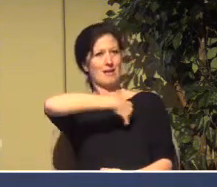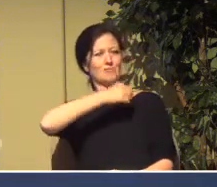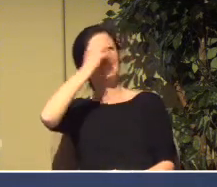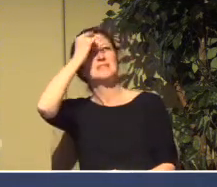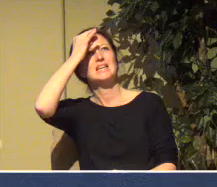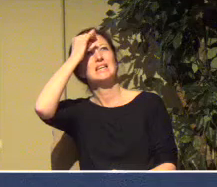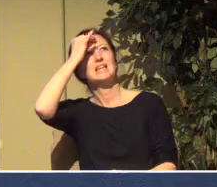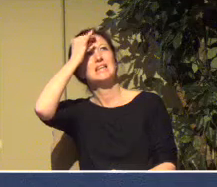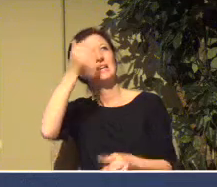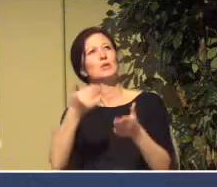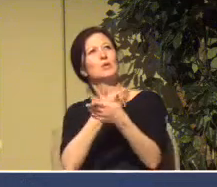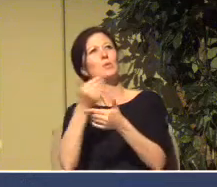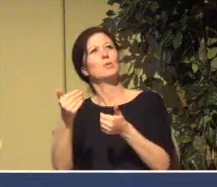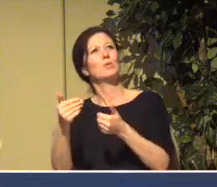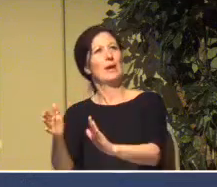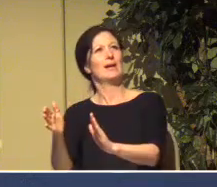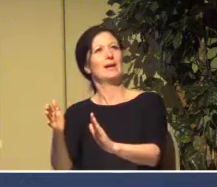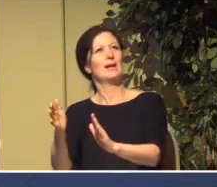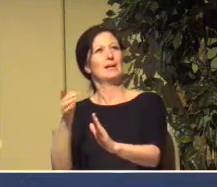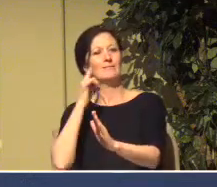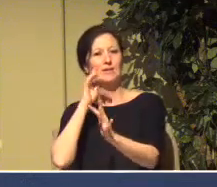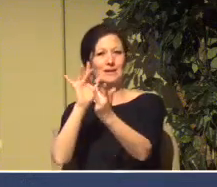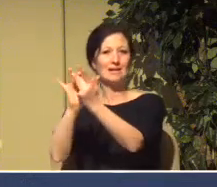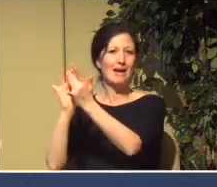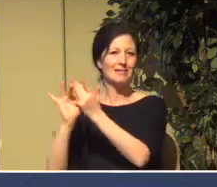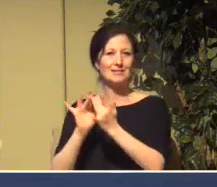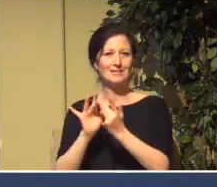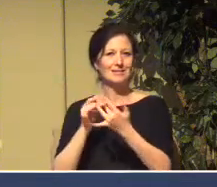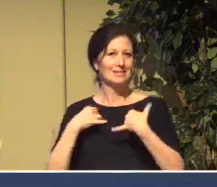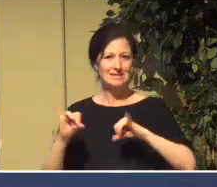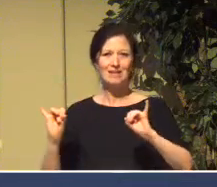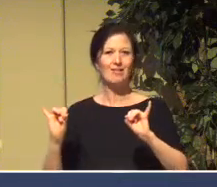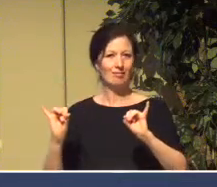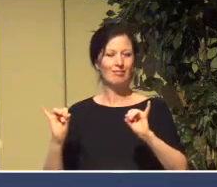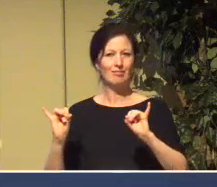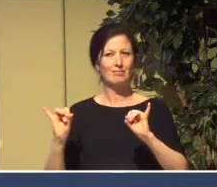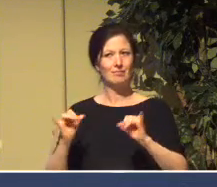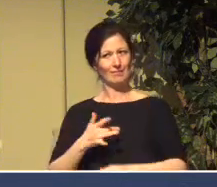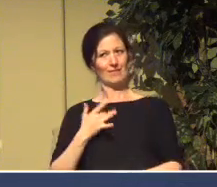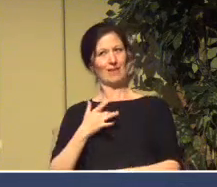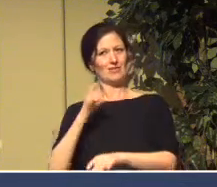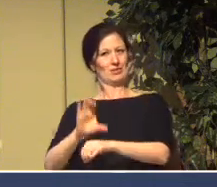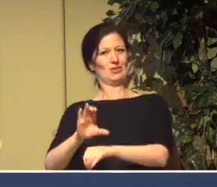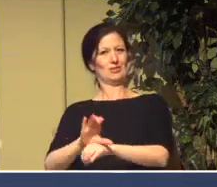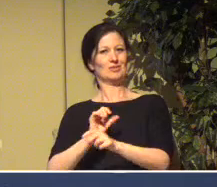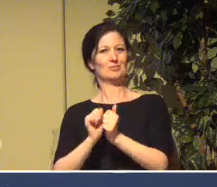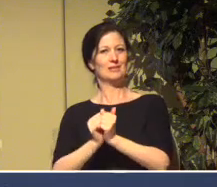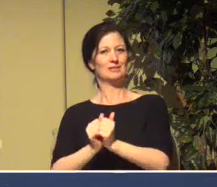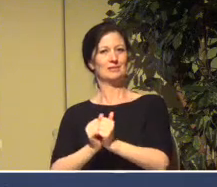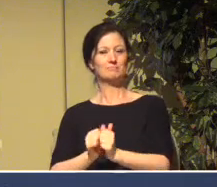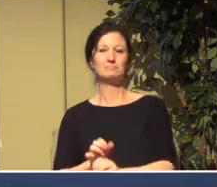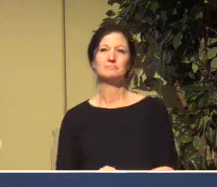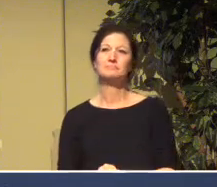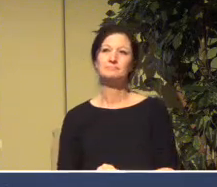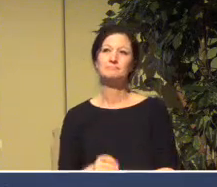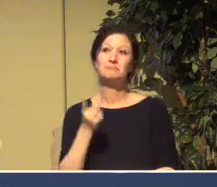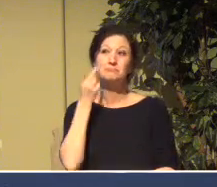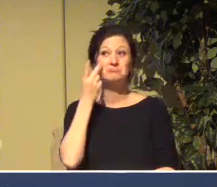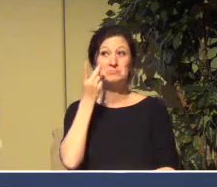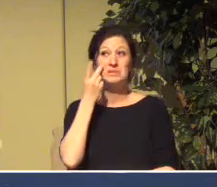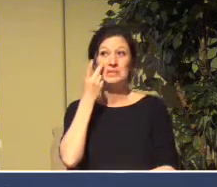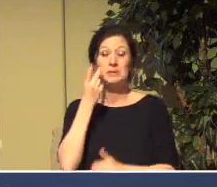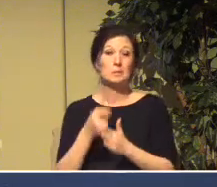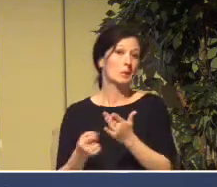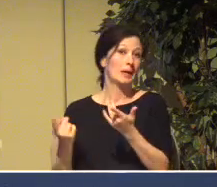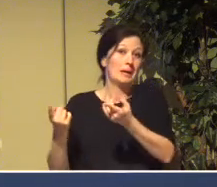and to do church together. together. And we'll see how that all develops and what happens from